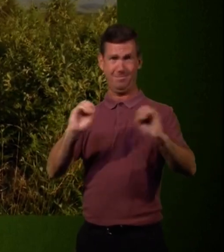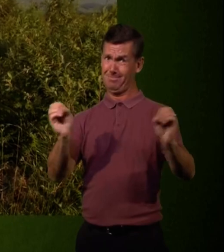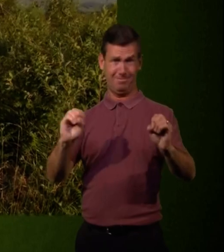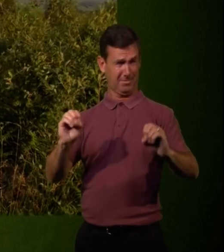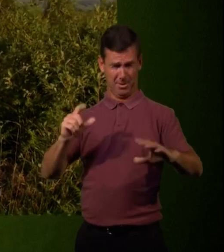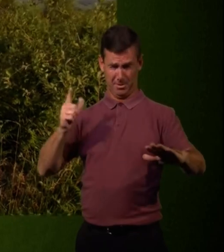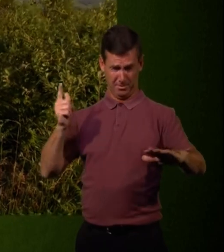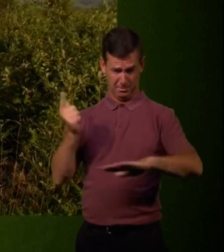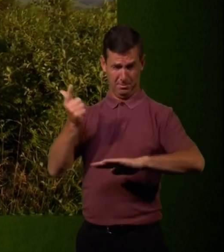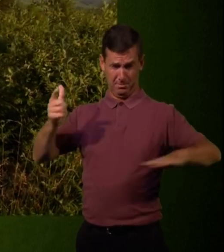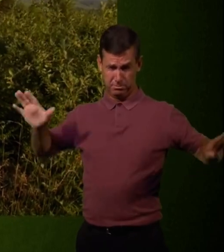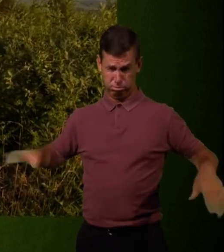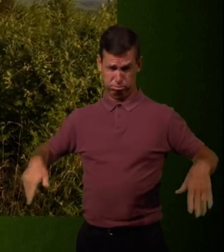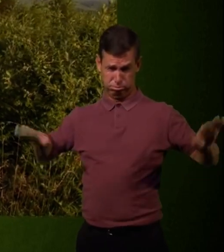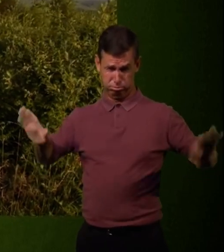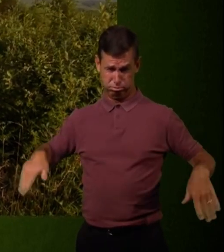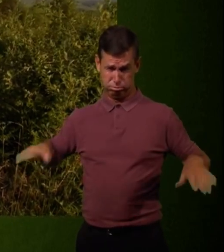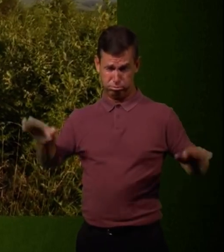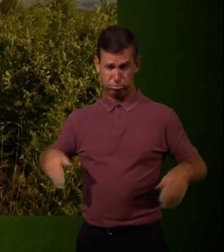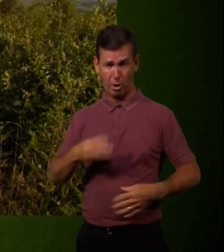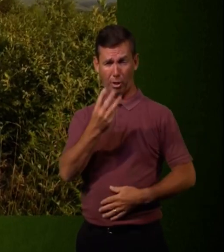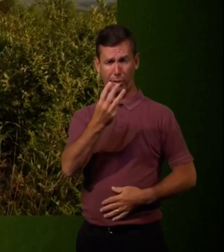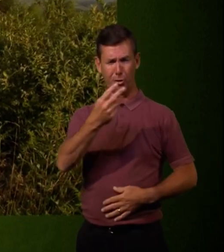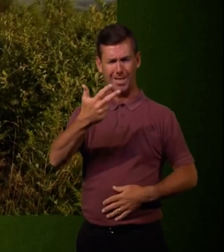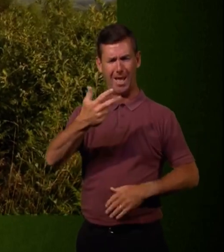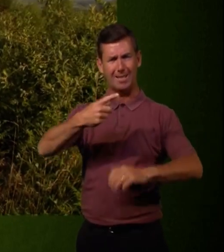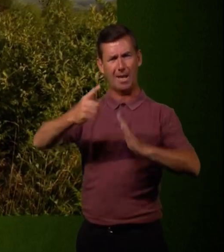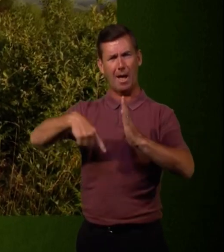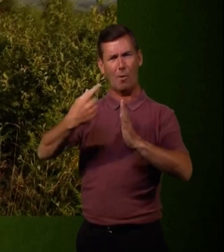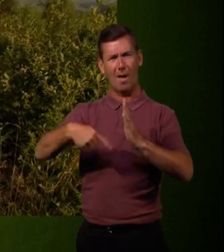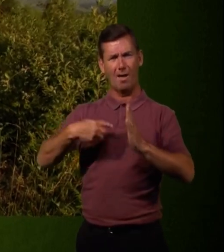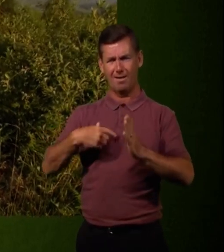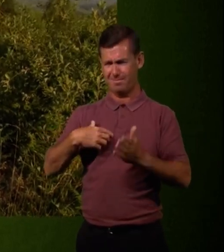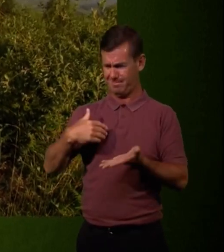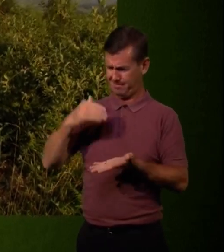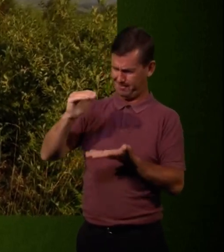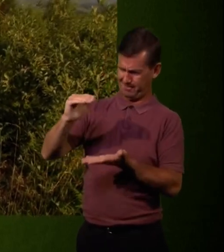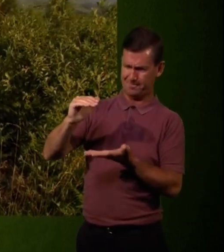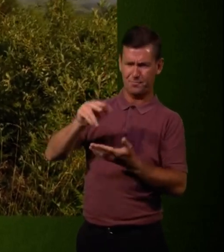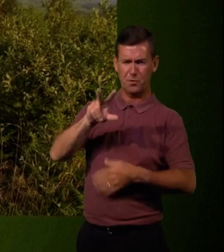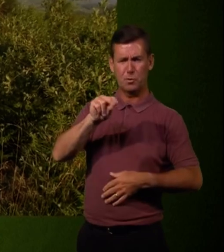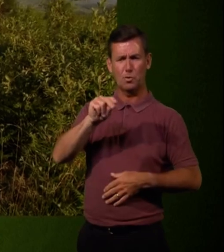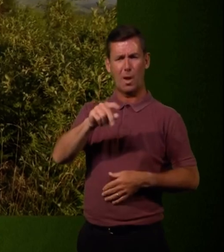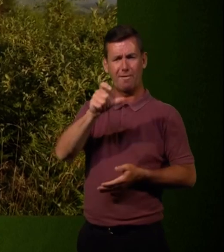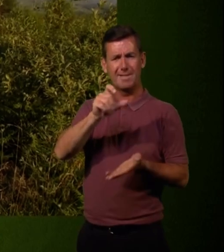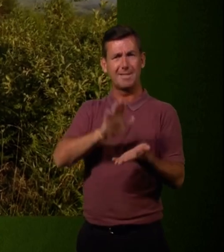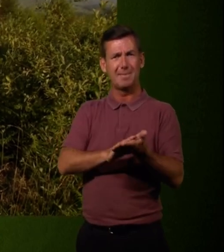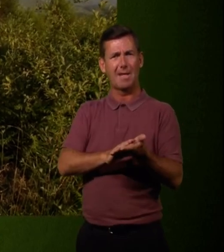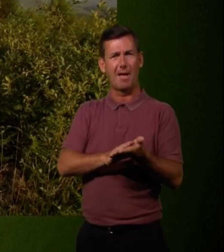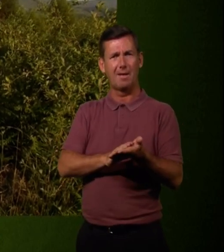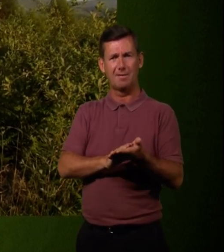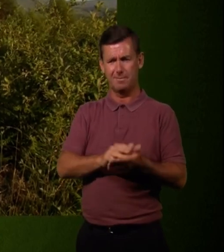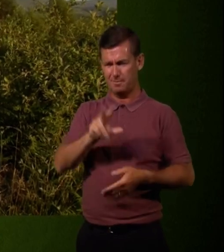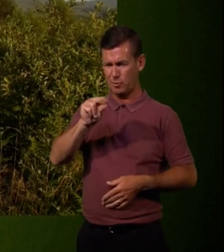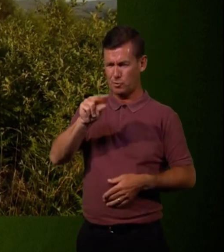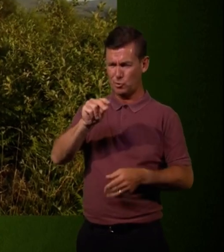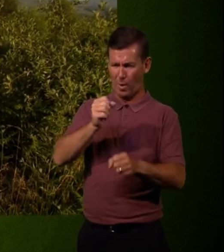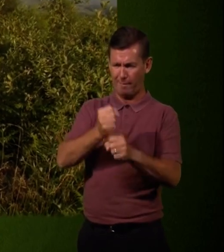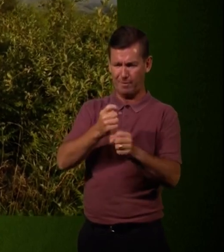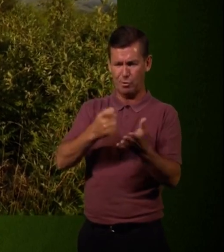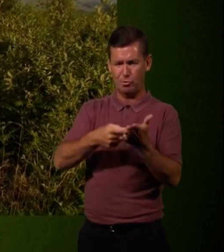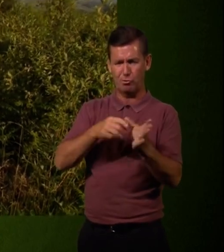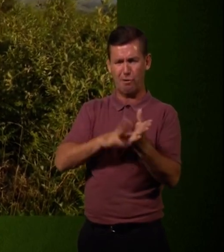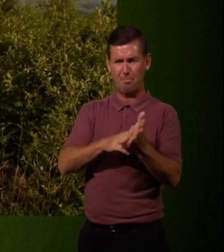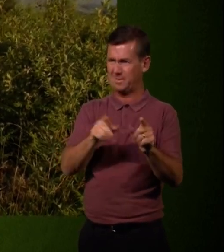absolutely remarkable for a bird that's about 12 centimetres, 12 grams. It weighs about the size of a large strawberry so pretty